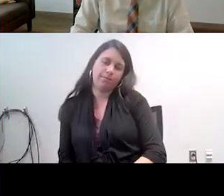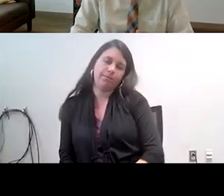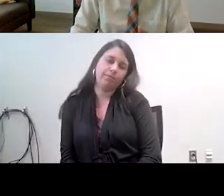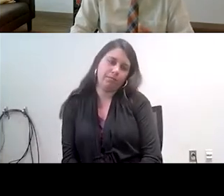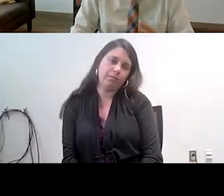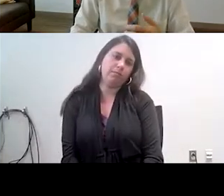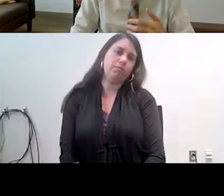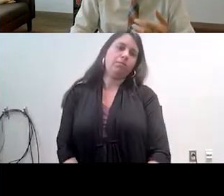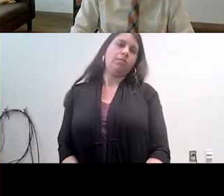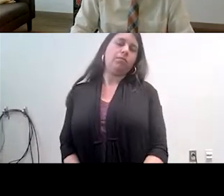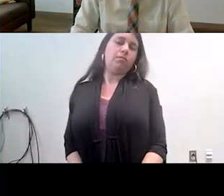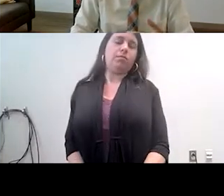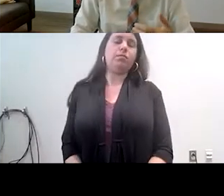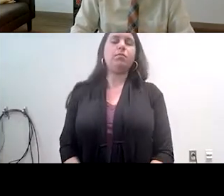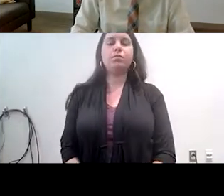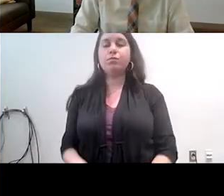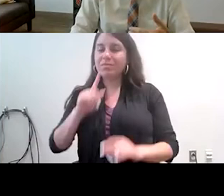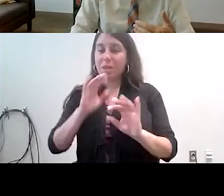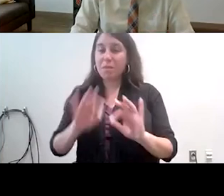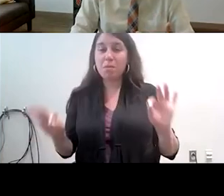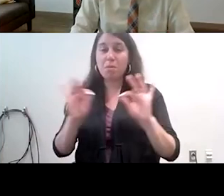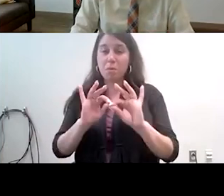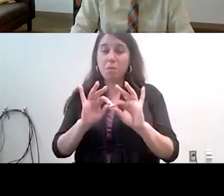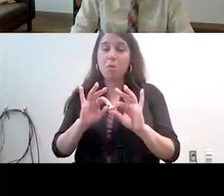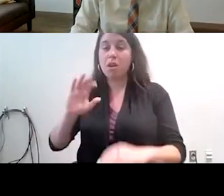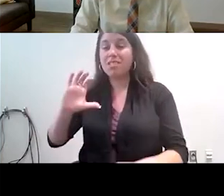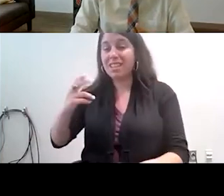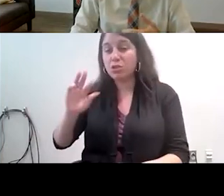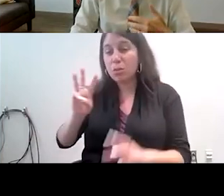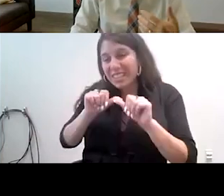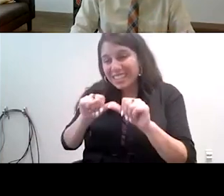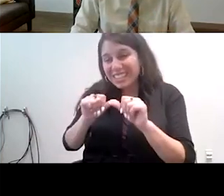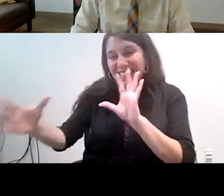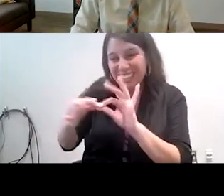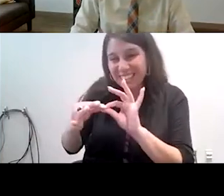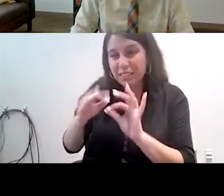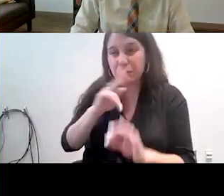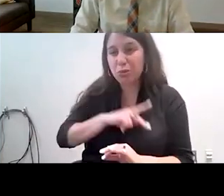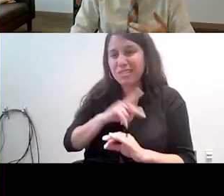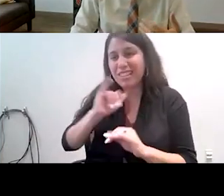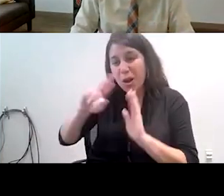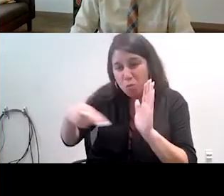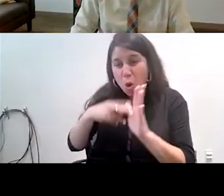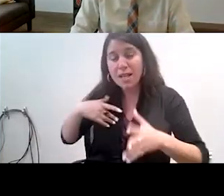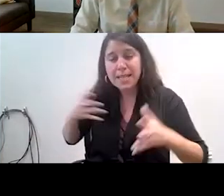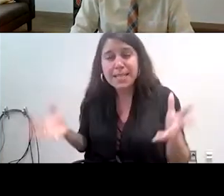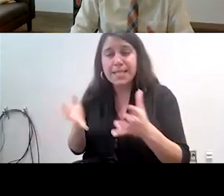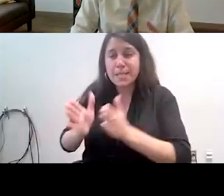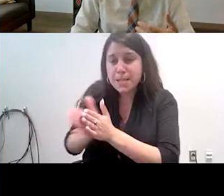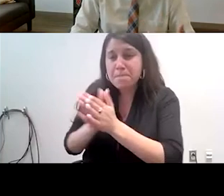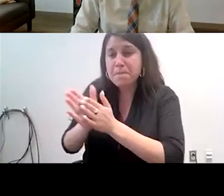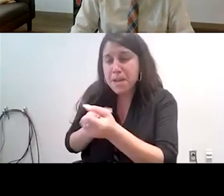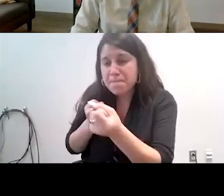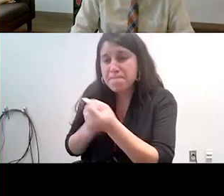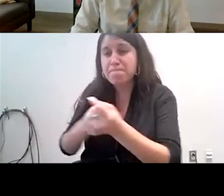important that the community health worker maintain that personal connection to keep that role as a motivator to stay physically active and